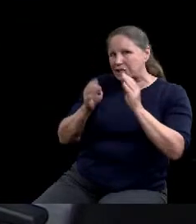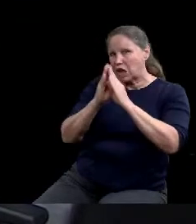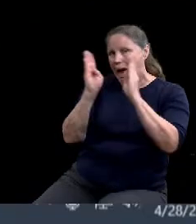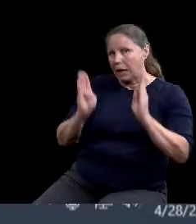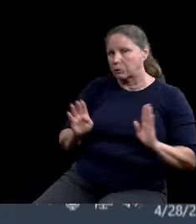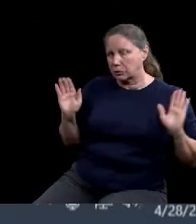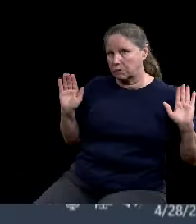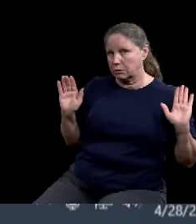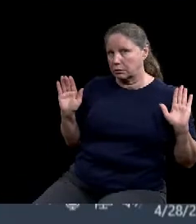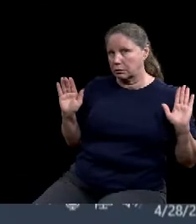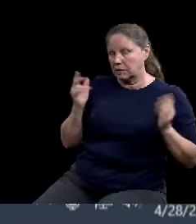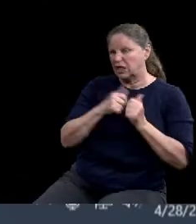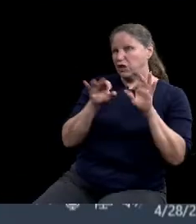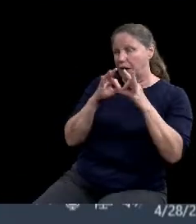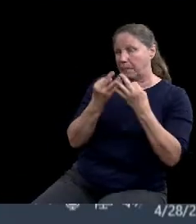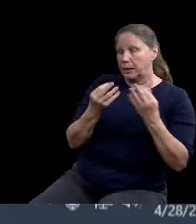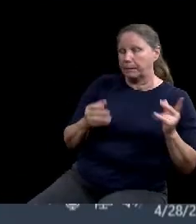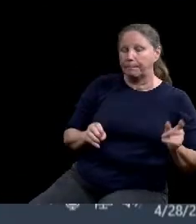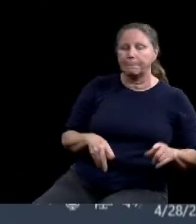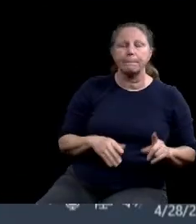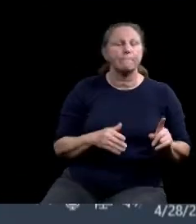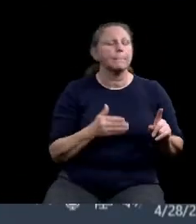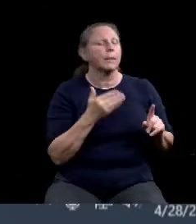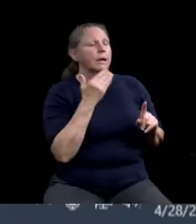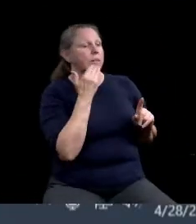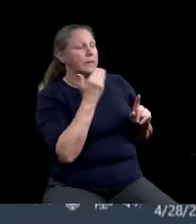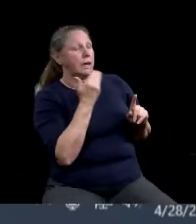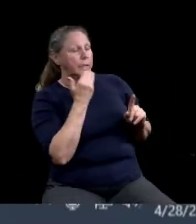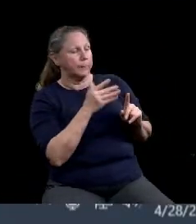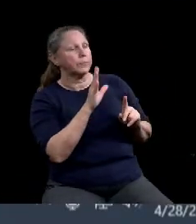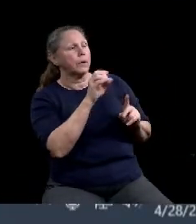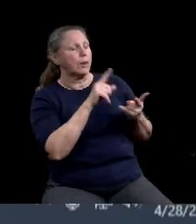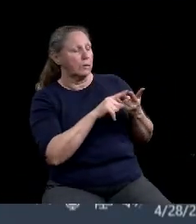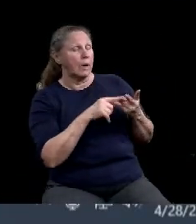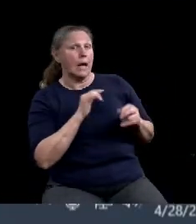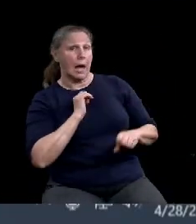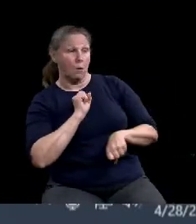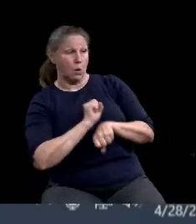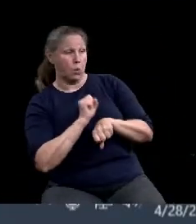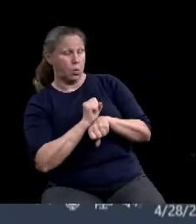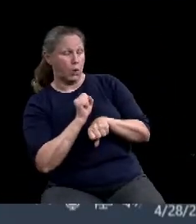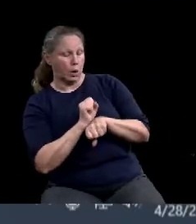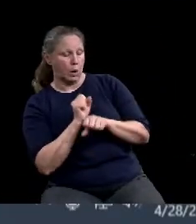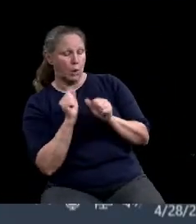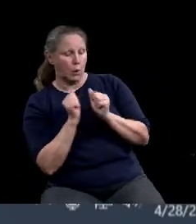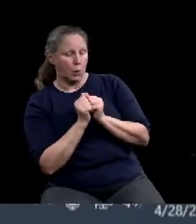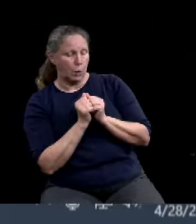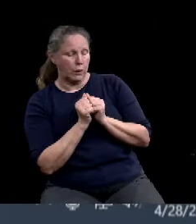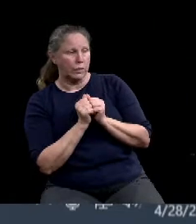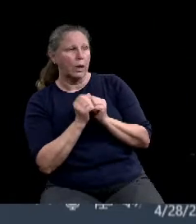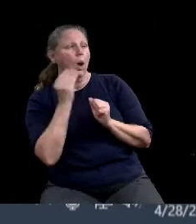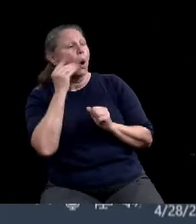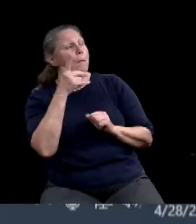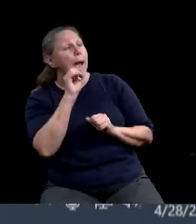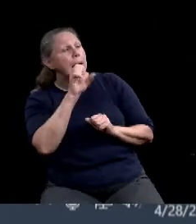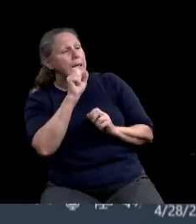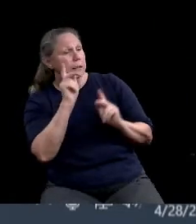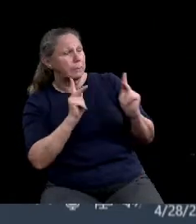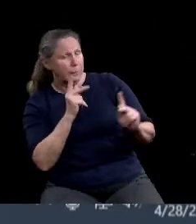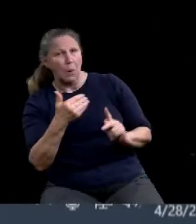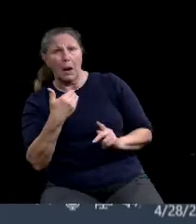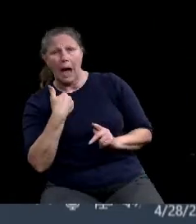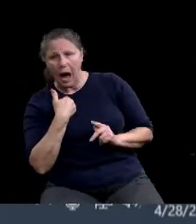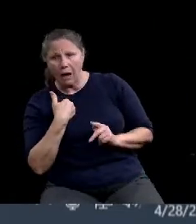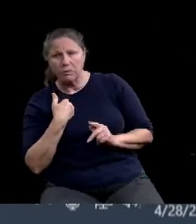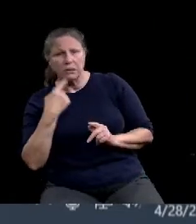And then as far as our efforts with our homeless population, do we have someone that's, I mean, I know you're heavily involved, but